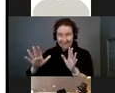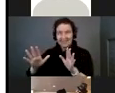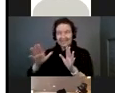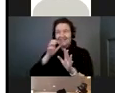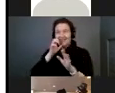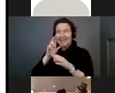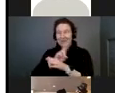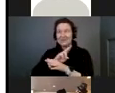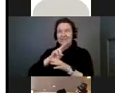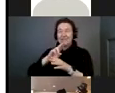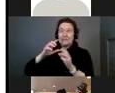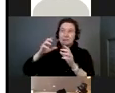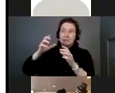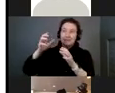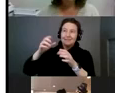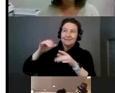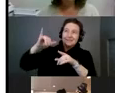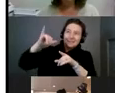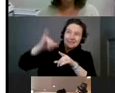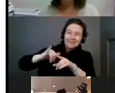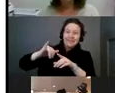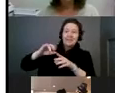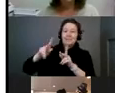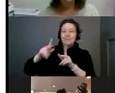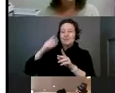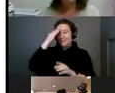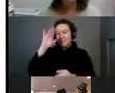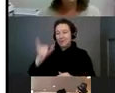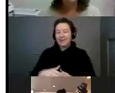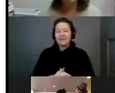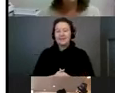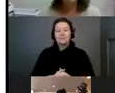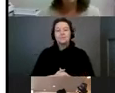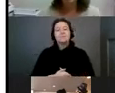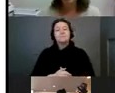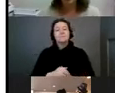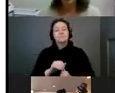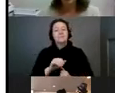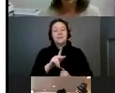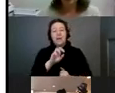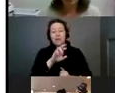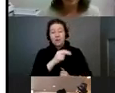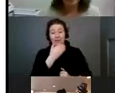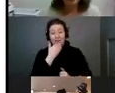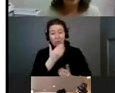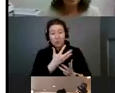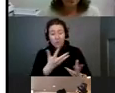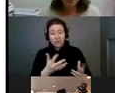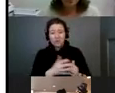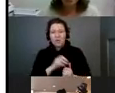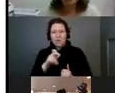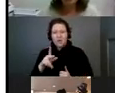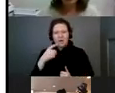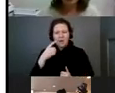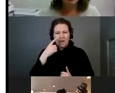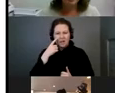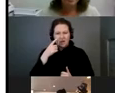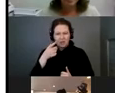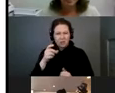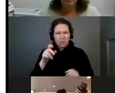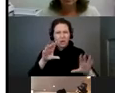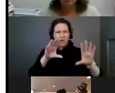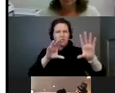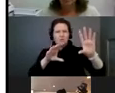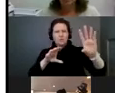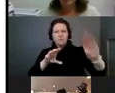using terms that people don't know. Great. Thank you very much. Okay, I think you're okay to go ahead